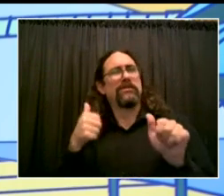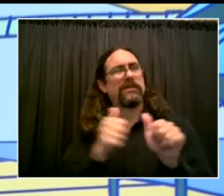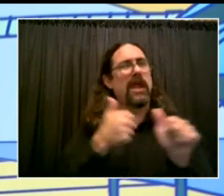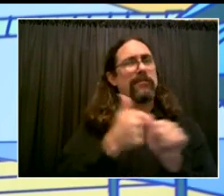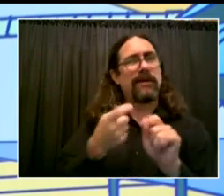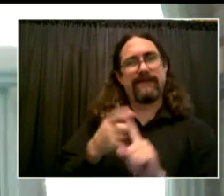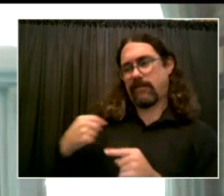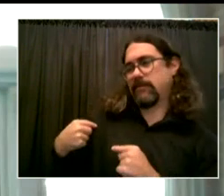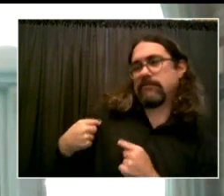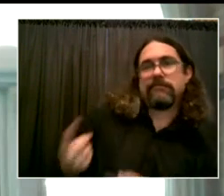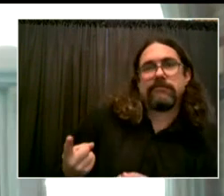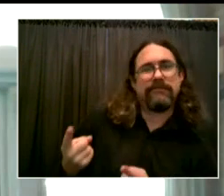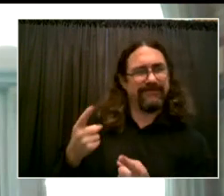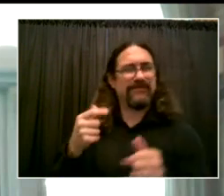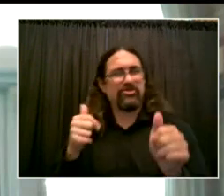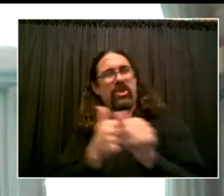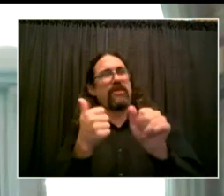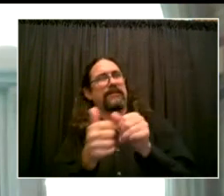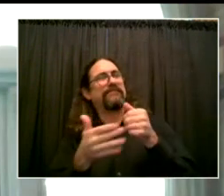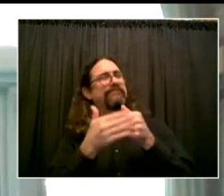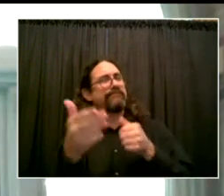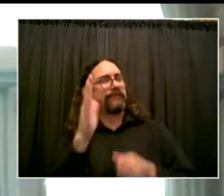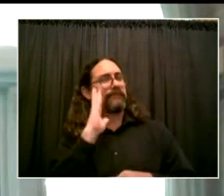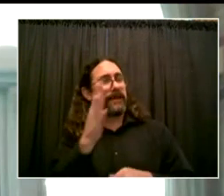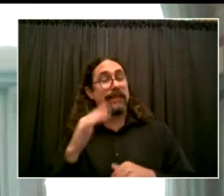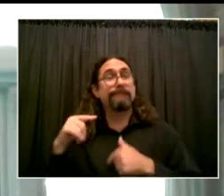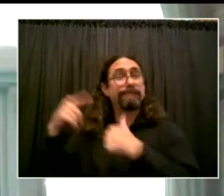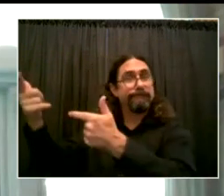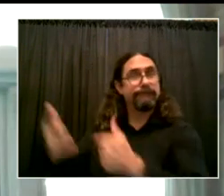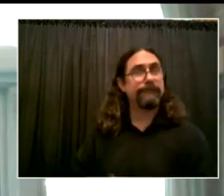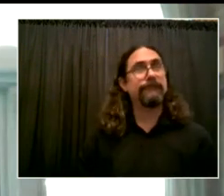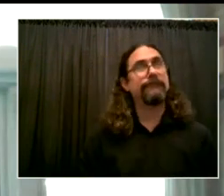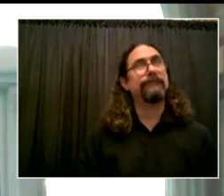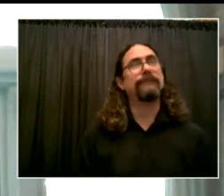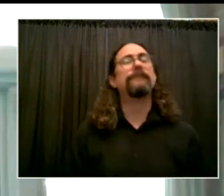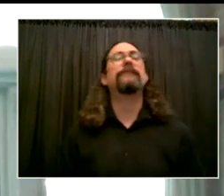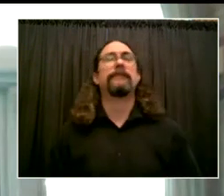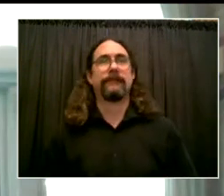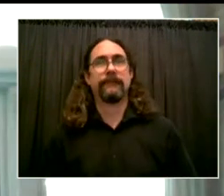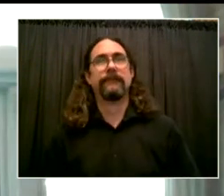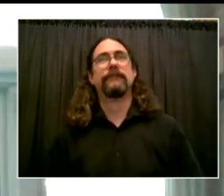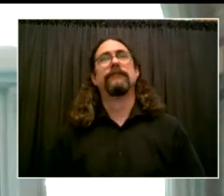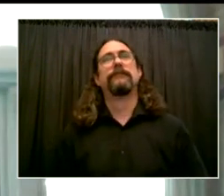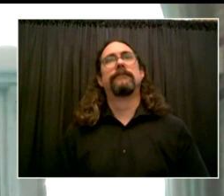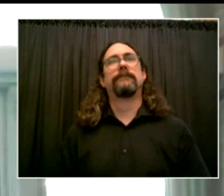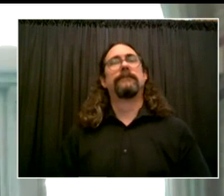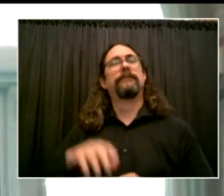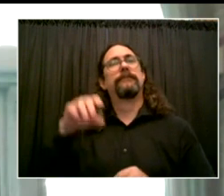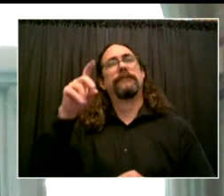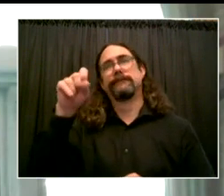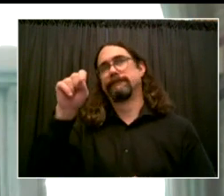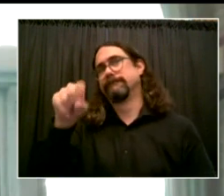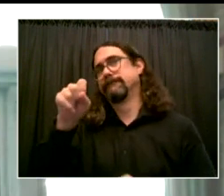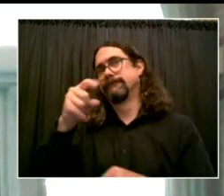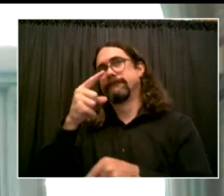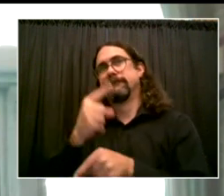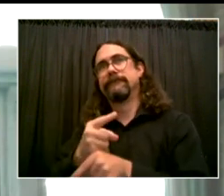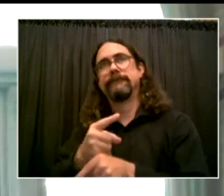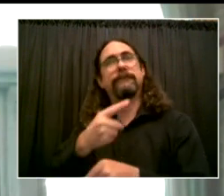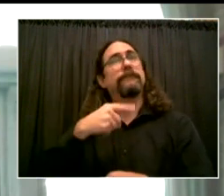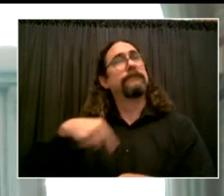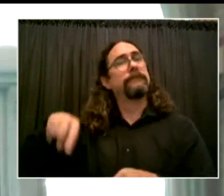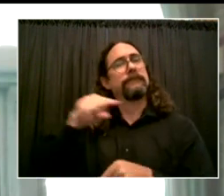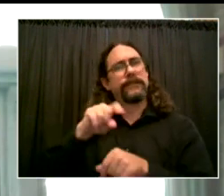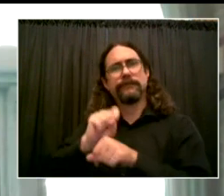So we've been working with our partners at DOHMH to anticipate what numbers could potentially be, and we estimate 3,000 5